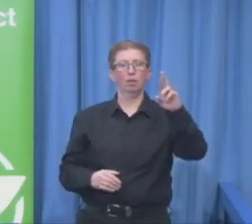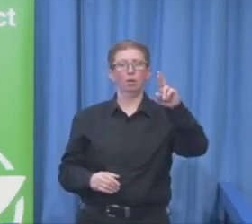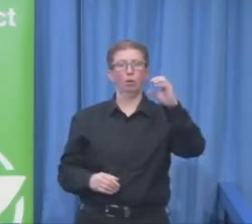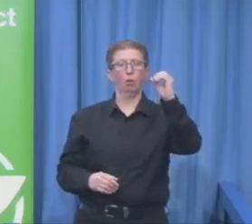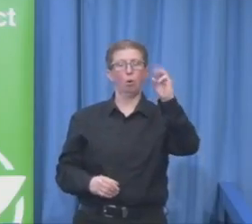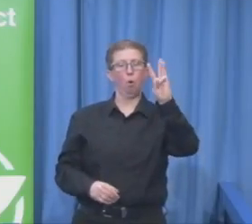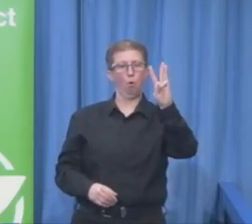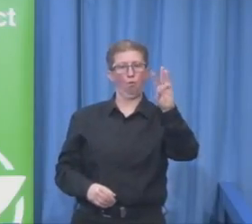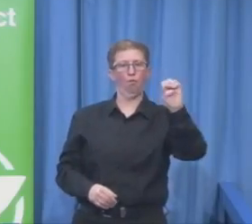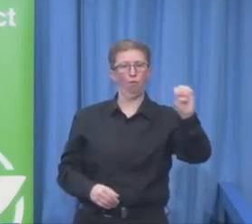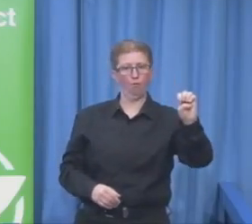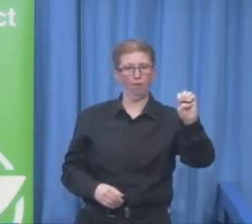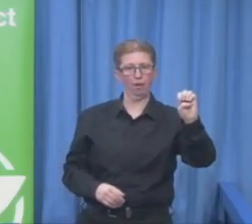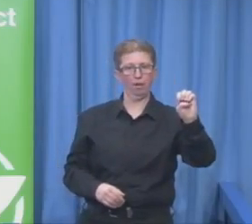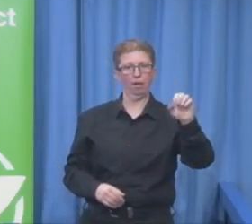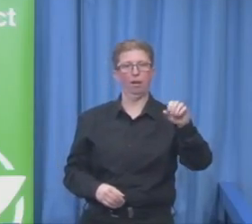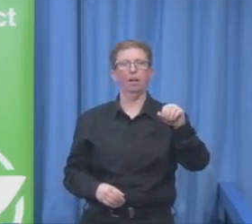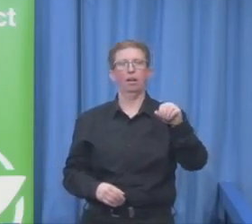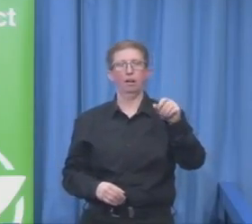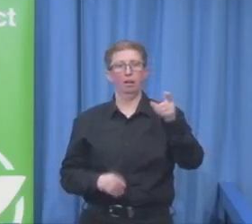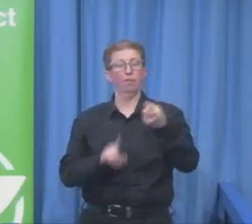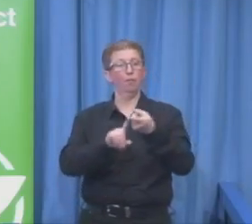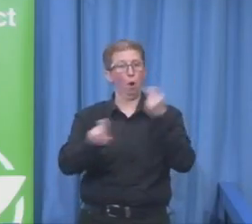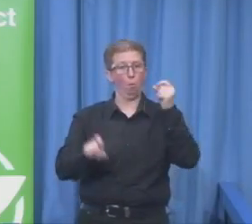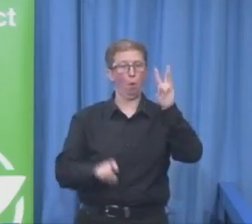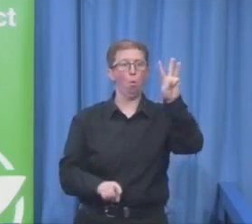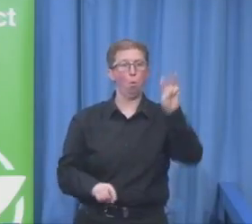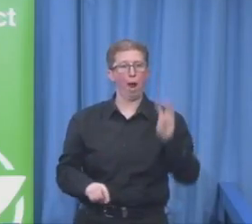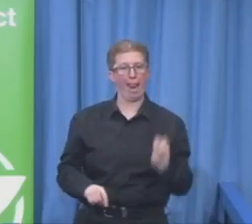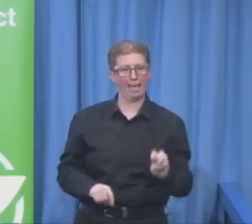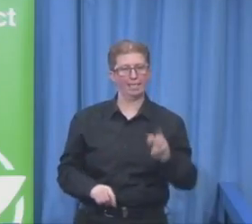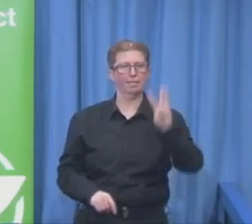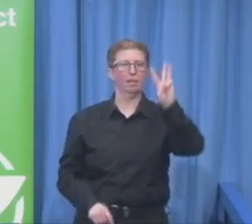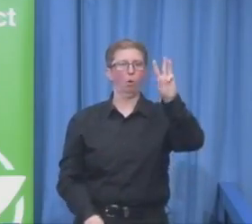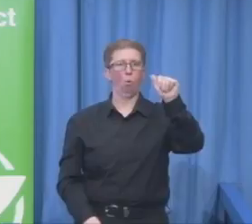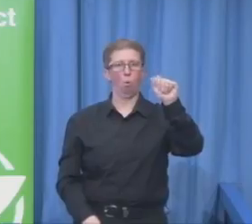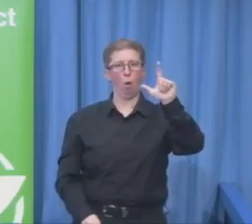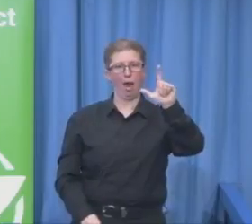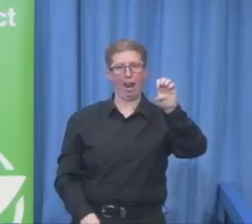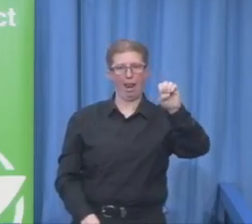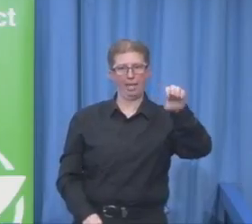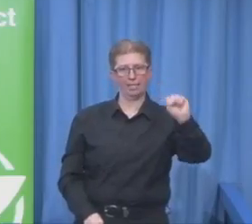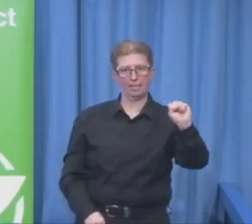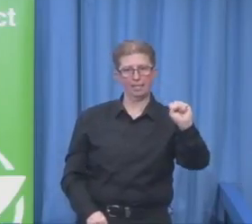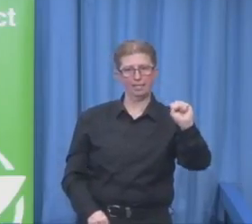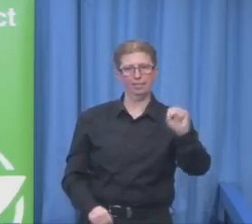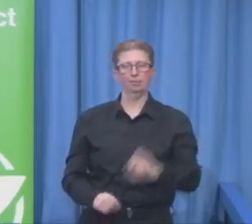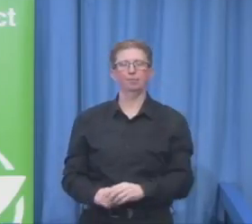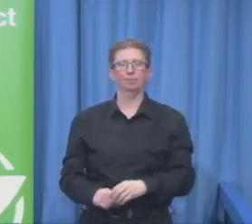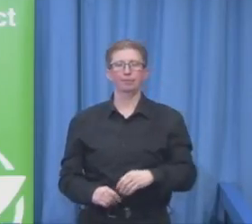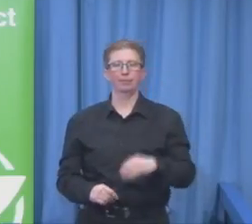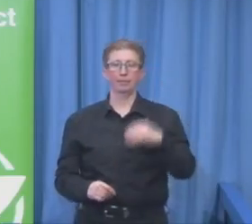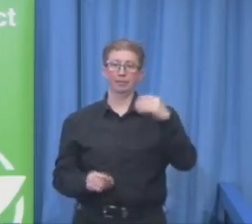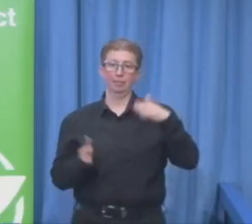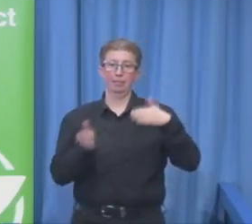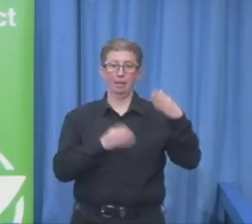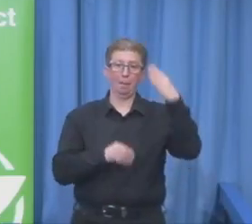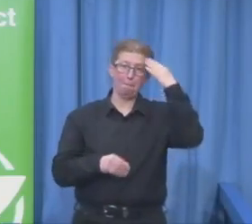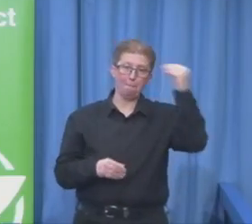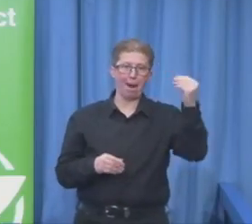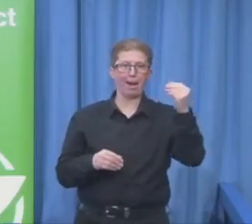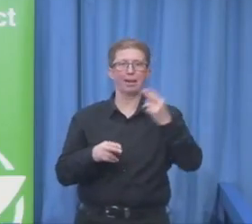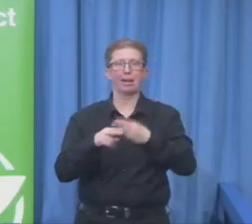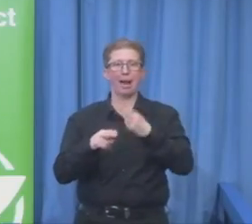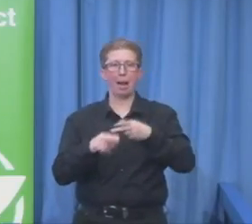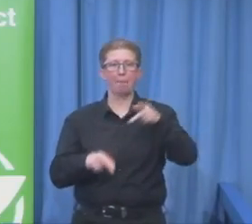Jim, will you tell us, I'm going to ask each person to explain a little bit about what they do, what their organisation does